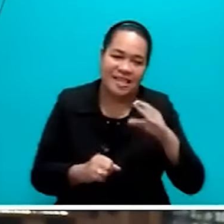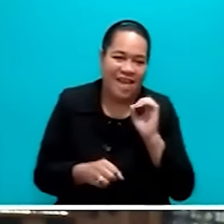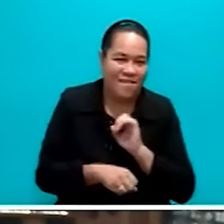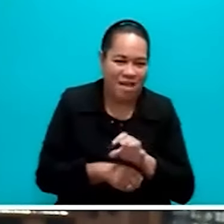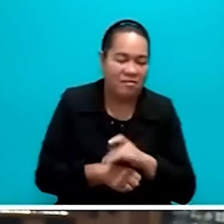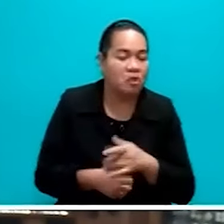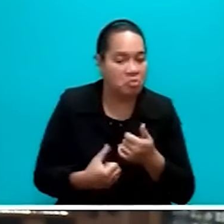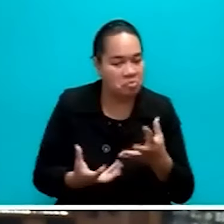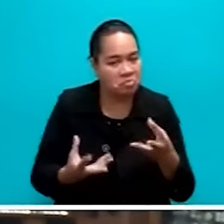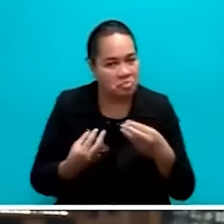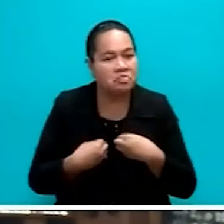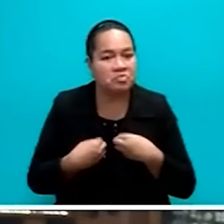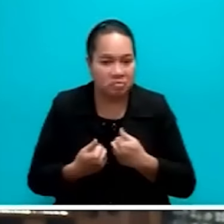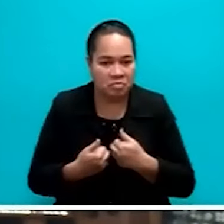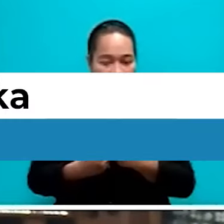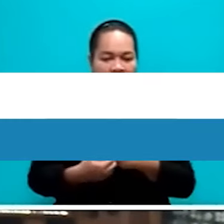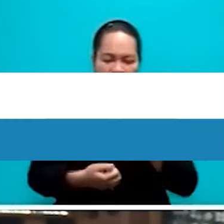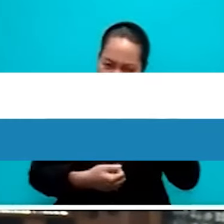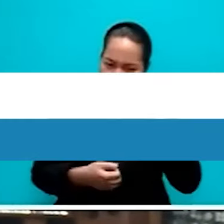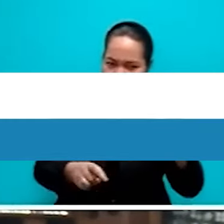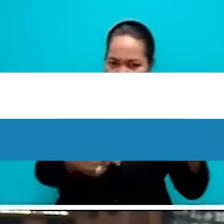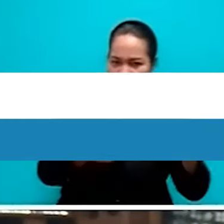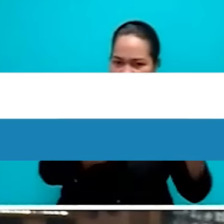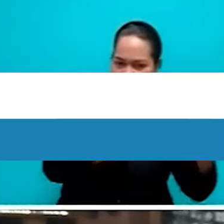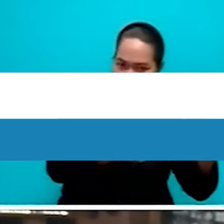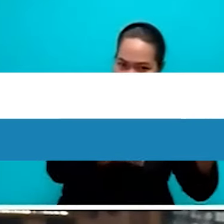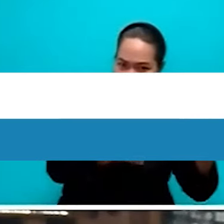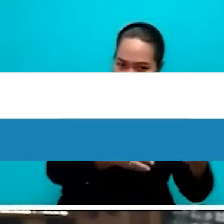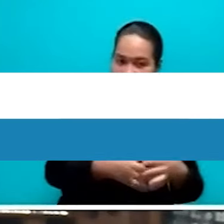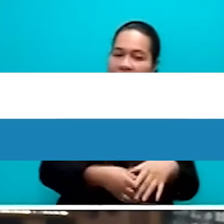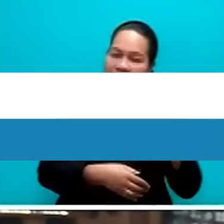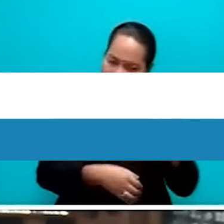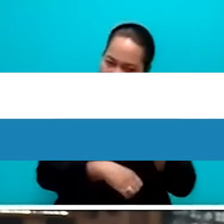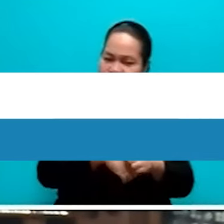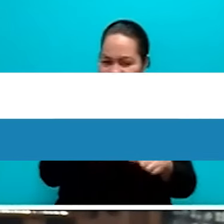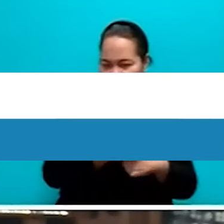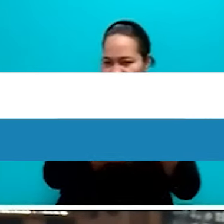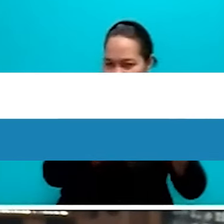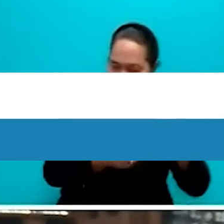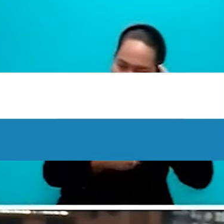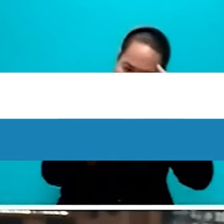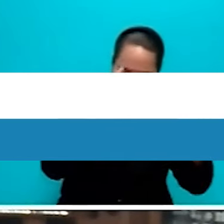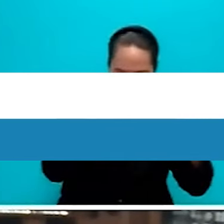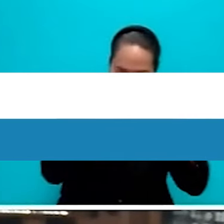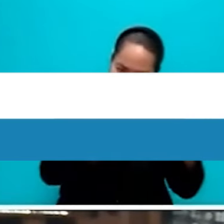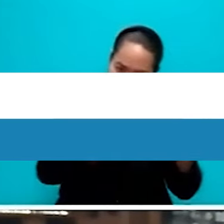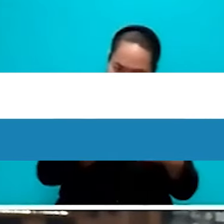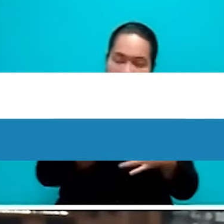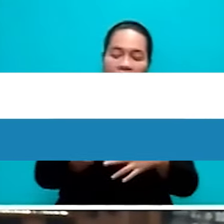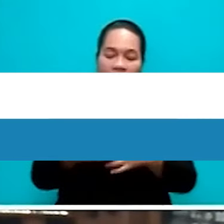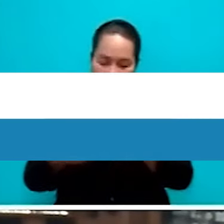I assure our hon. colleagues in the opposition that their constructive suggestions and recommendations will be